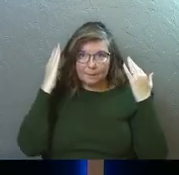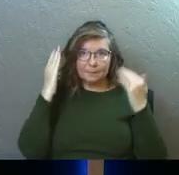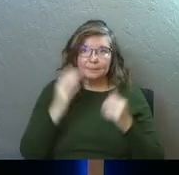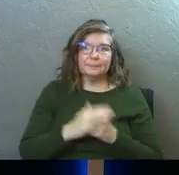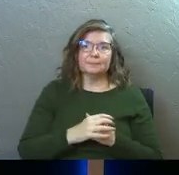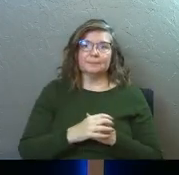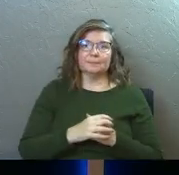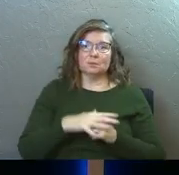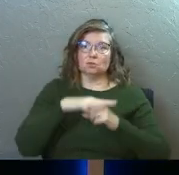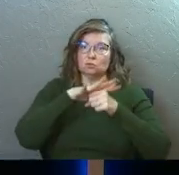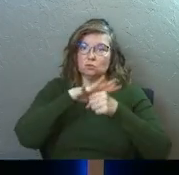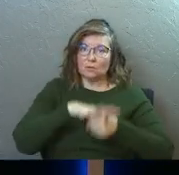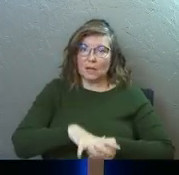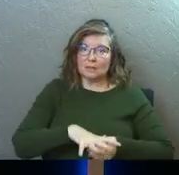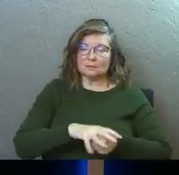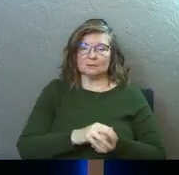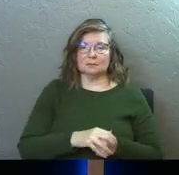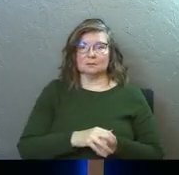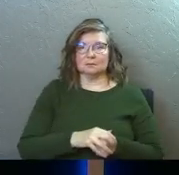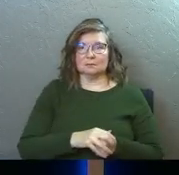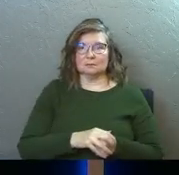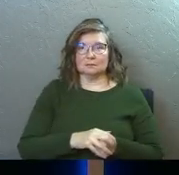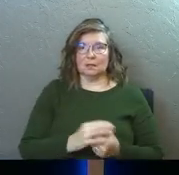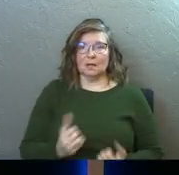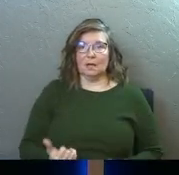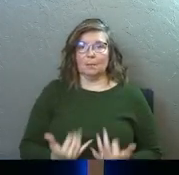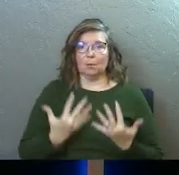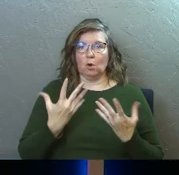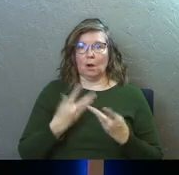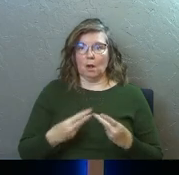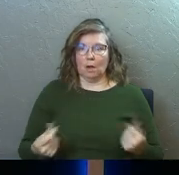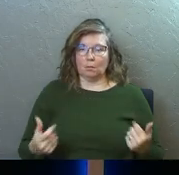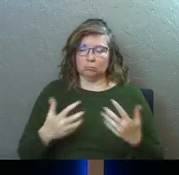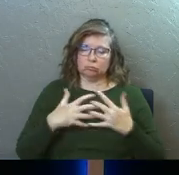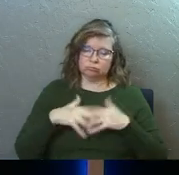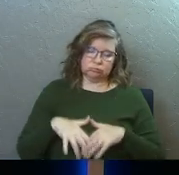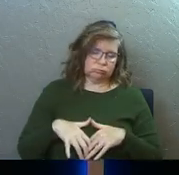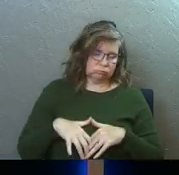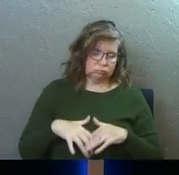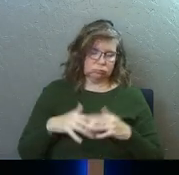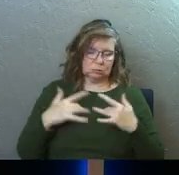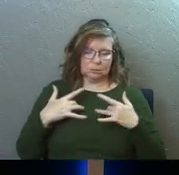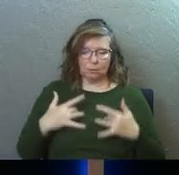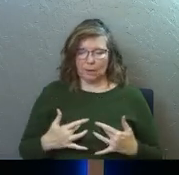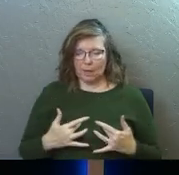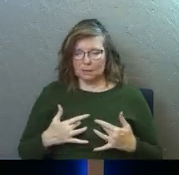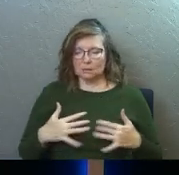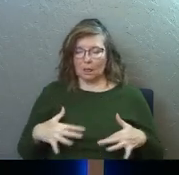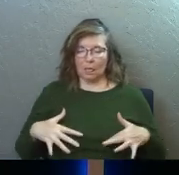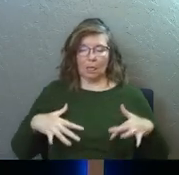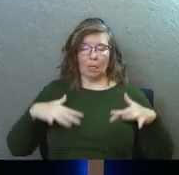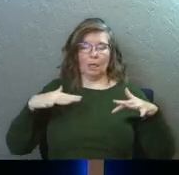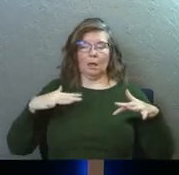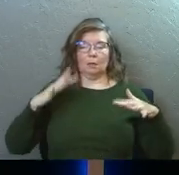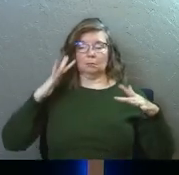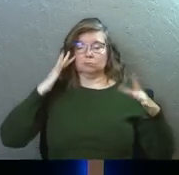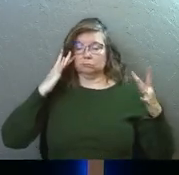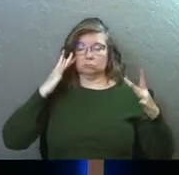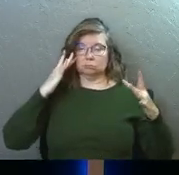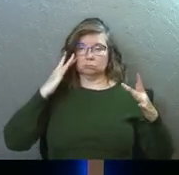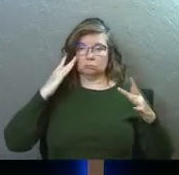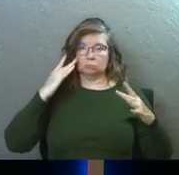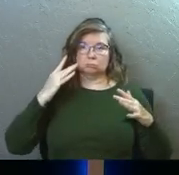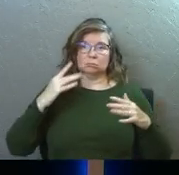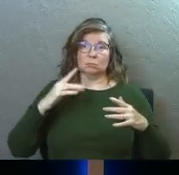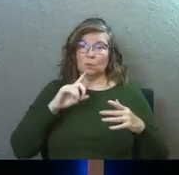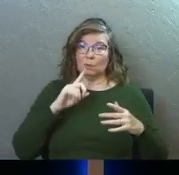Having overwhelmed stress leads to burnout, depression, anxiety, worry. The nonstop going of life literally